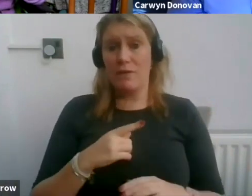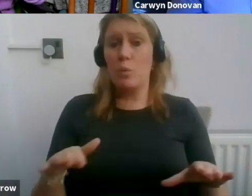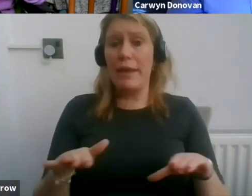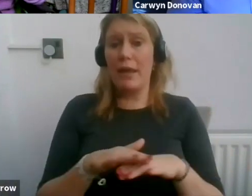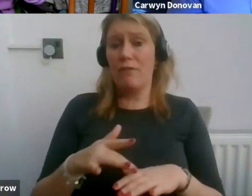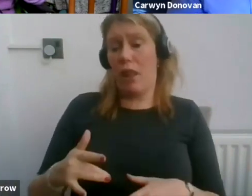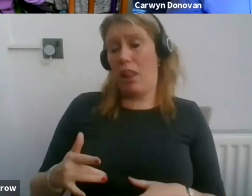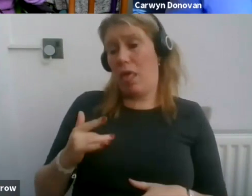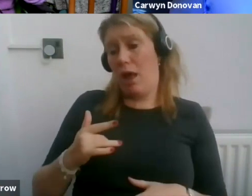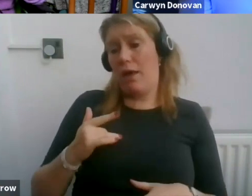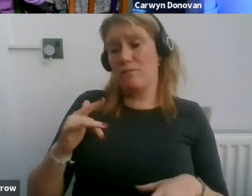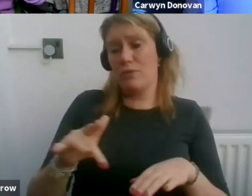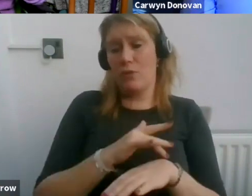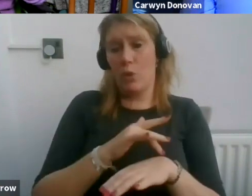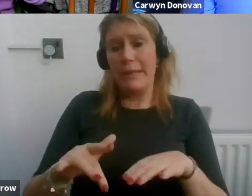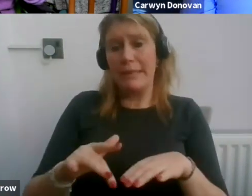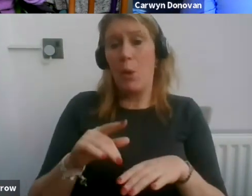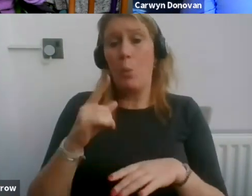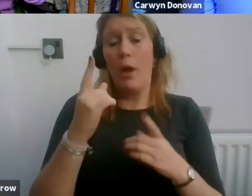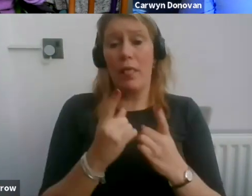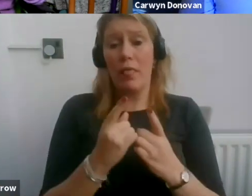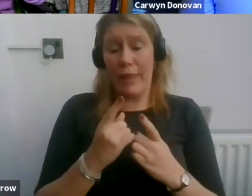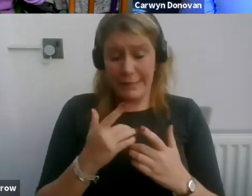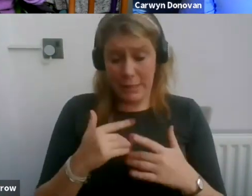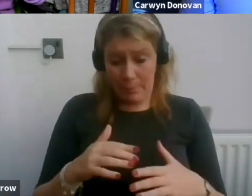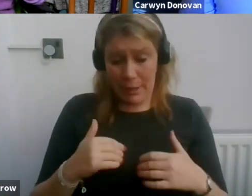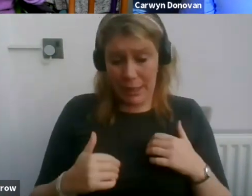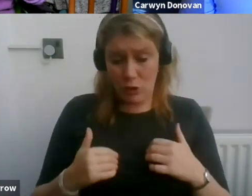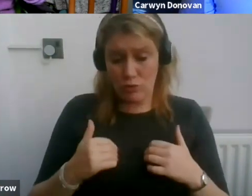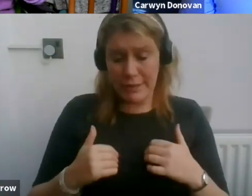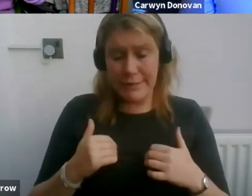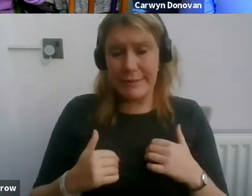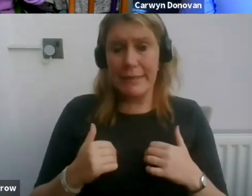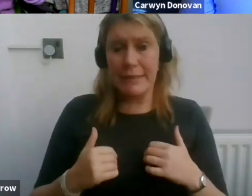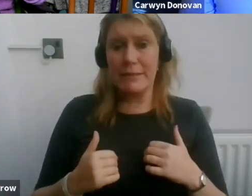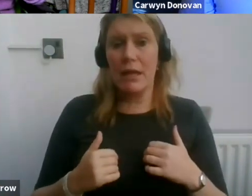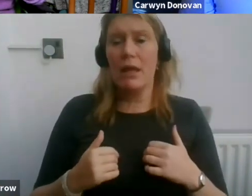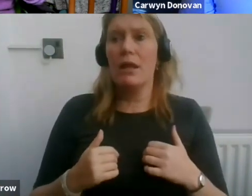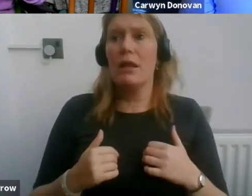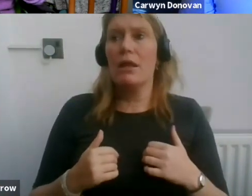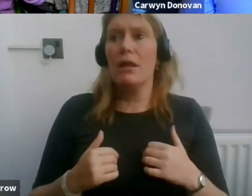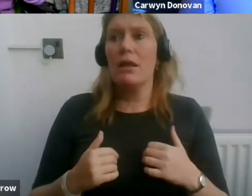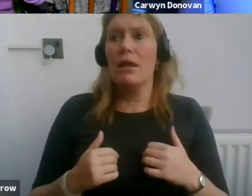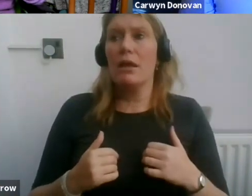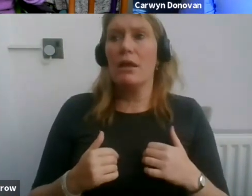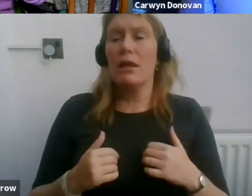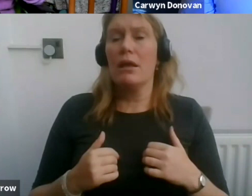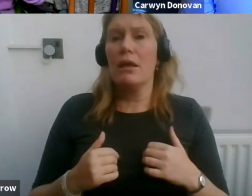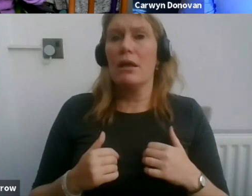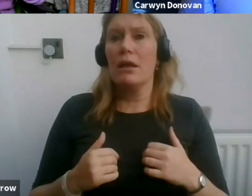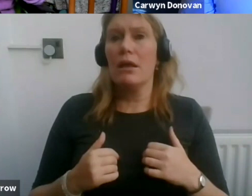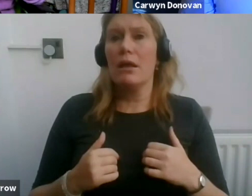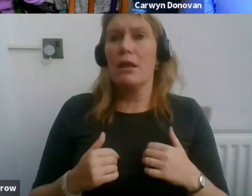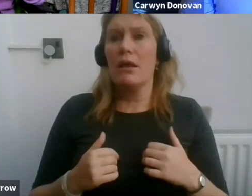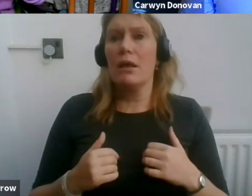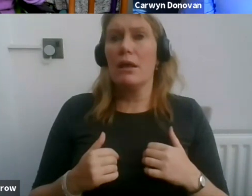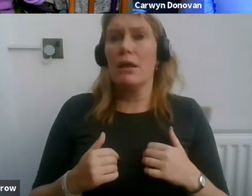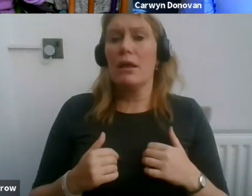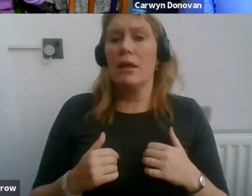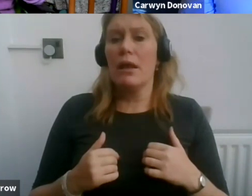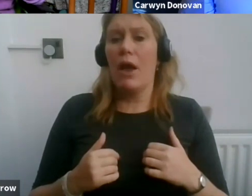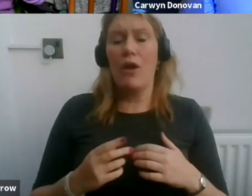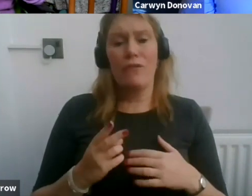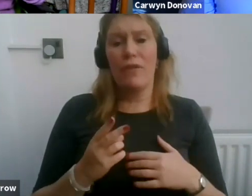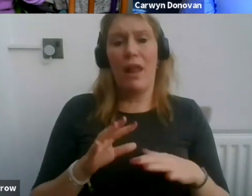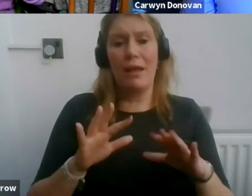of the things that I was interested when you said that is a great bugbear of mine over the last decade or so when the Arts Council